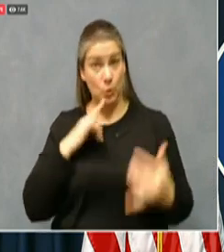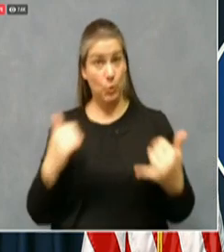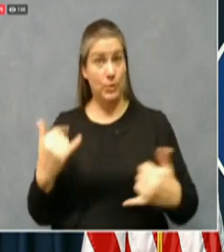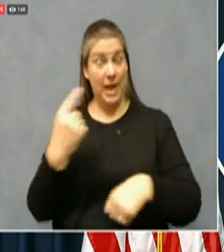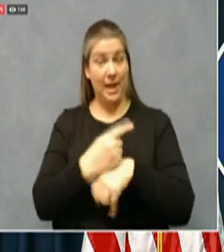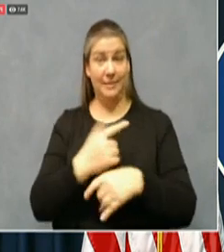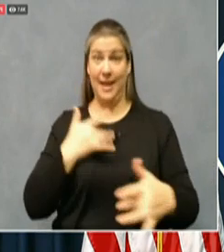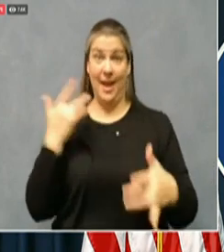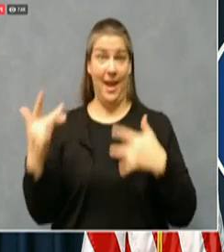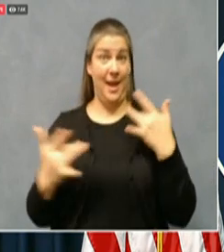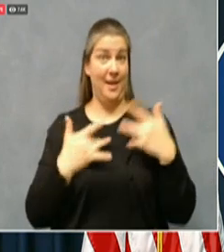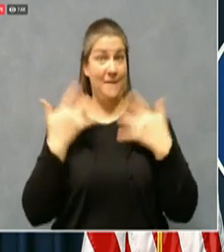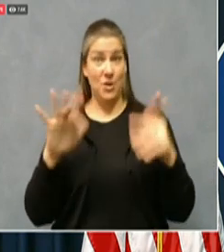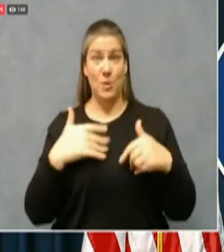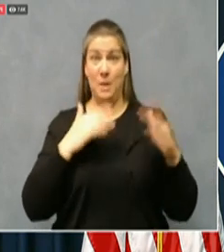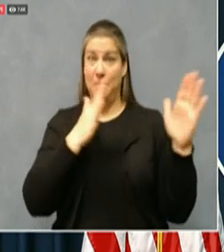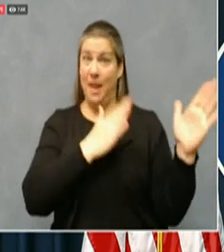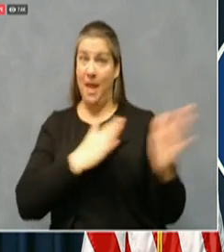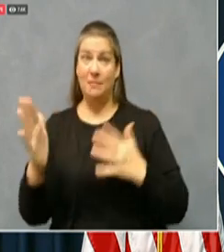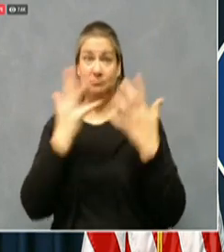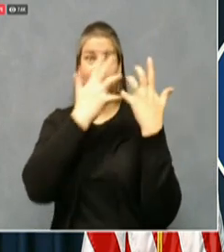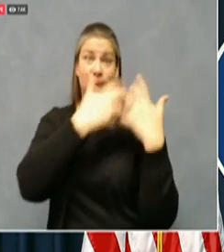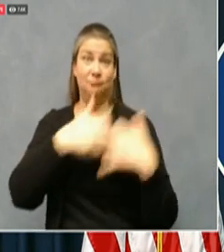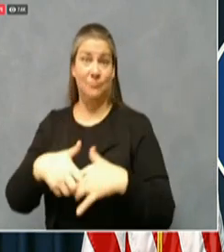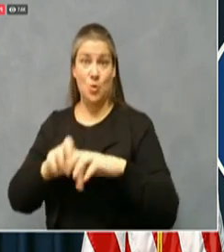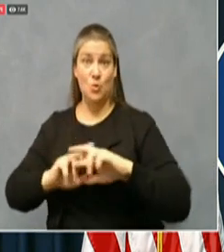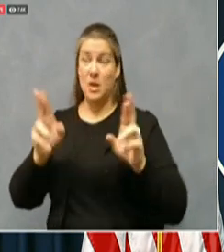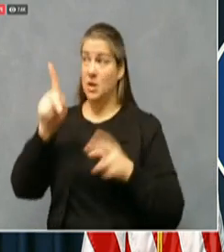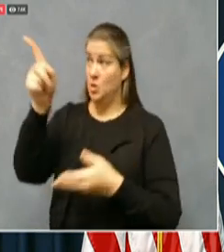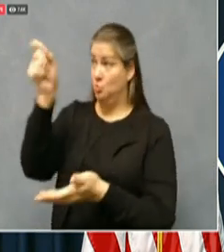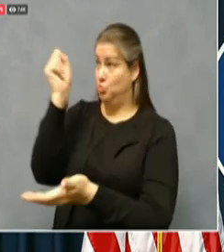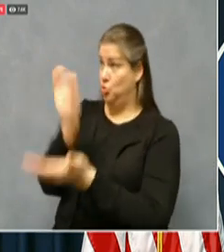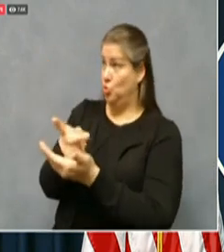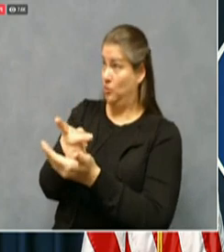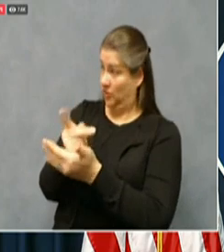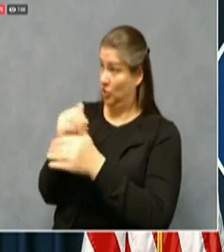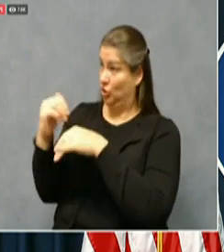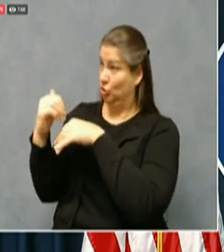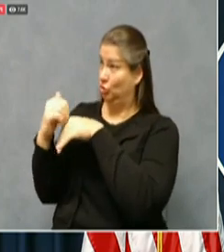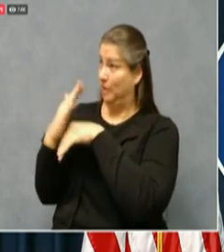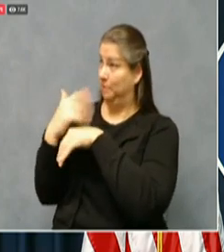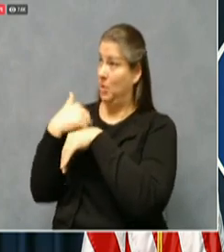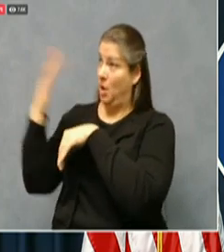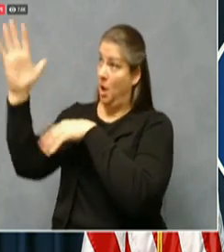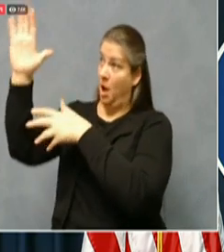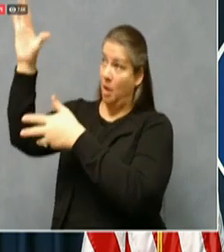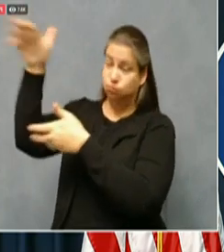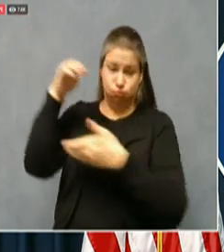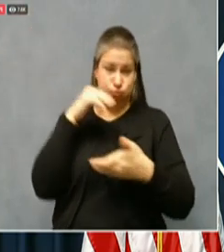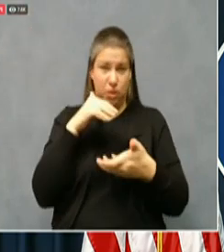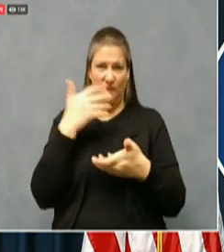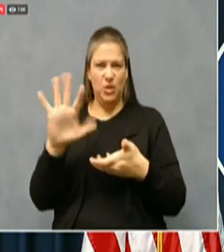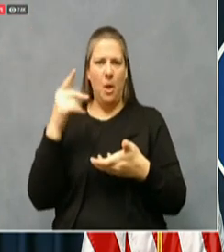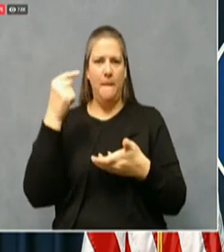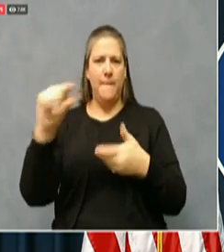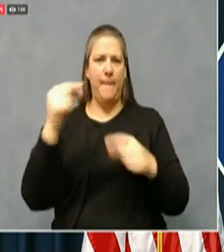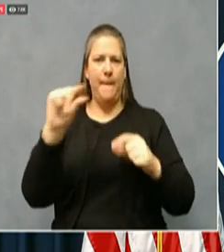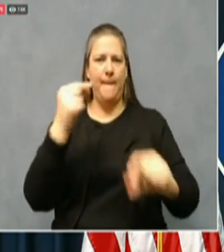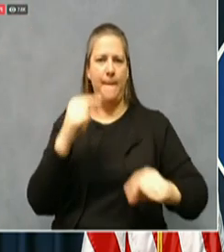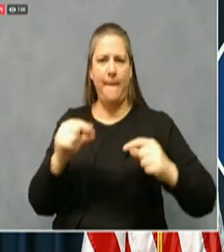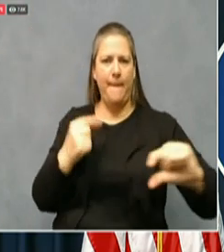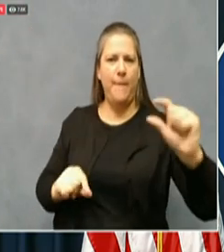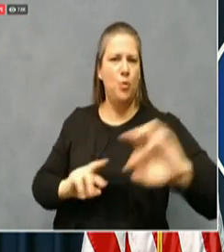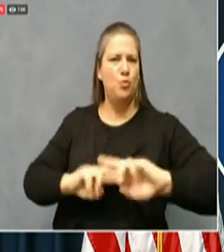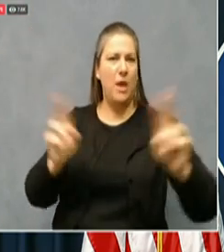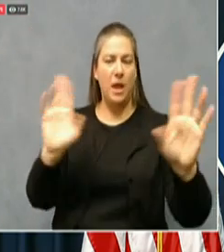to the point where once they give the approval, the shipment goes and we know that that this is happening and the light at the end of the tunnel